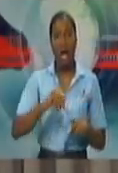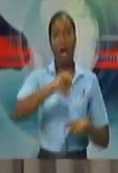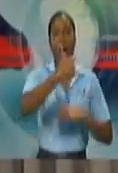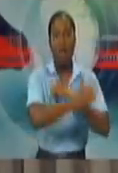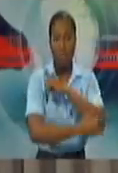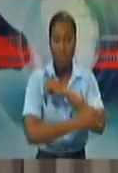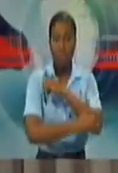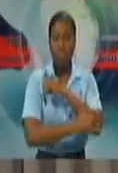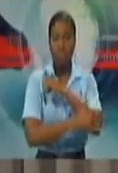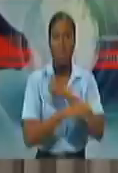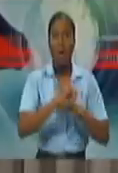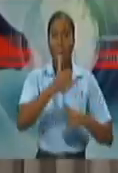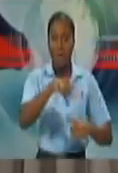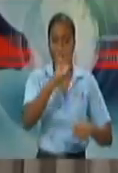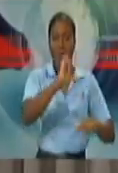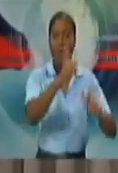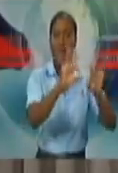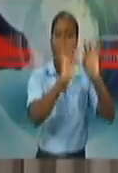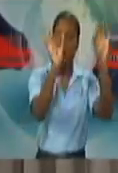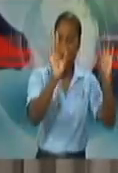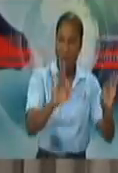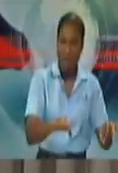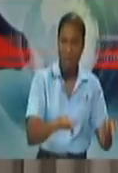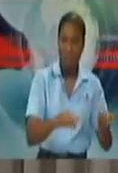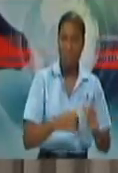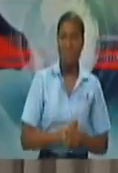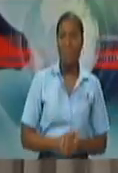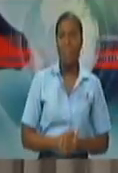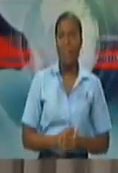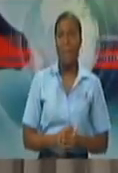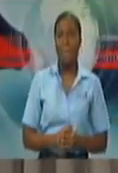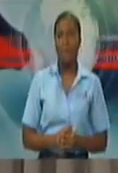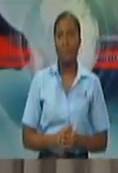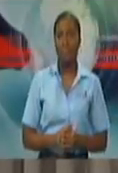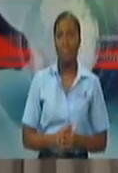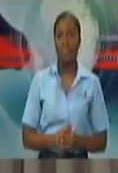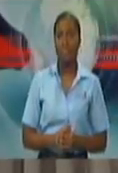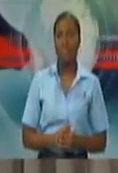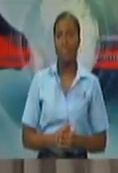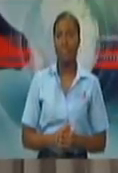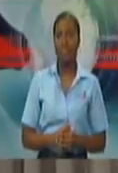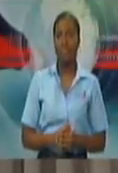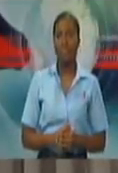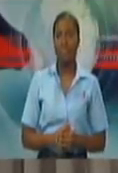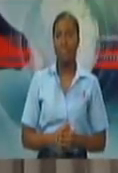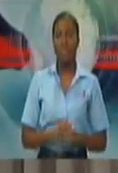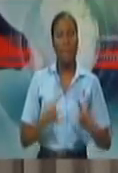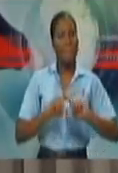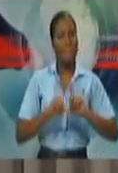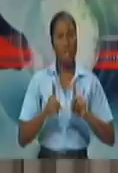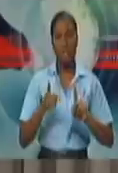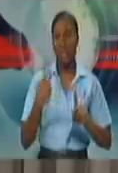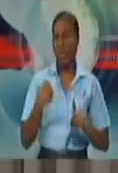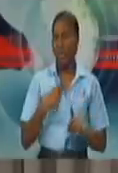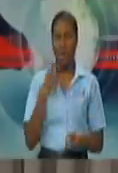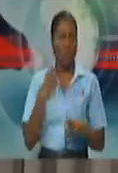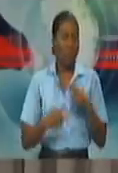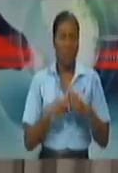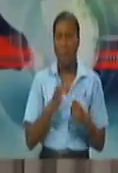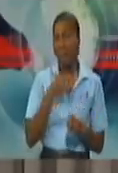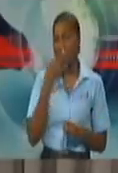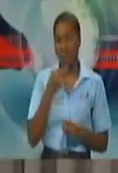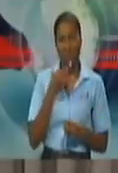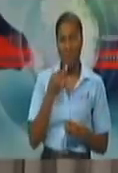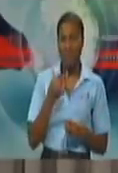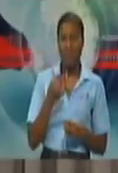.S. as well, if you were paying close attention. But we are not directly affected. I think our businesses have